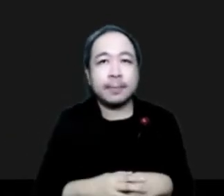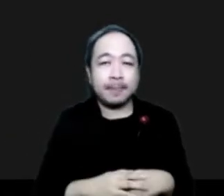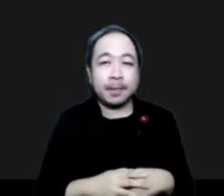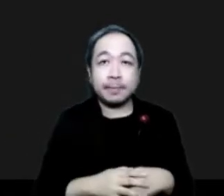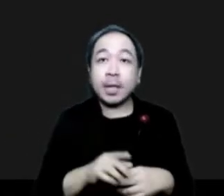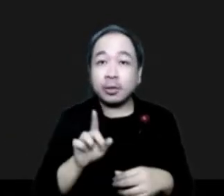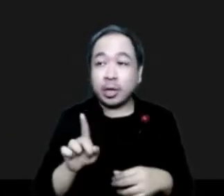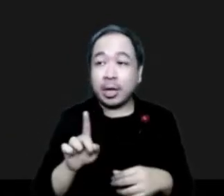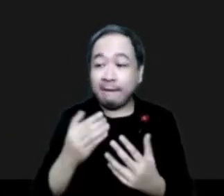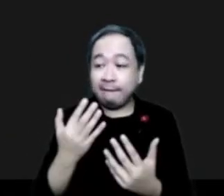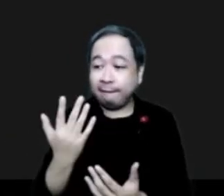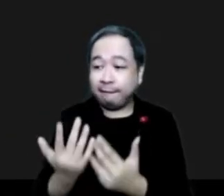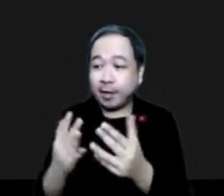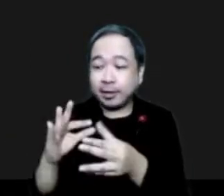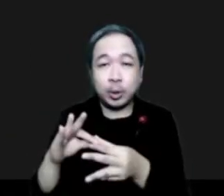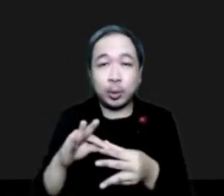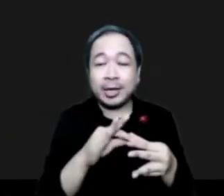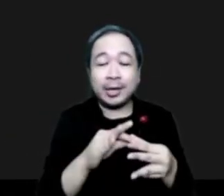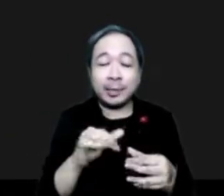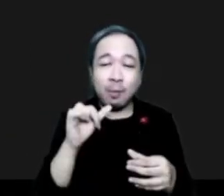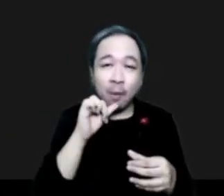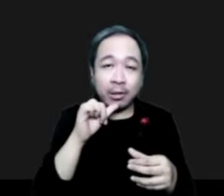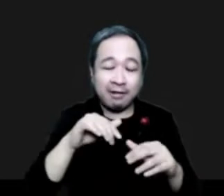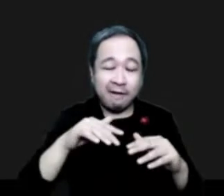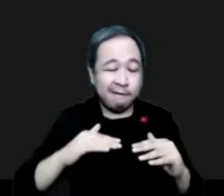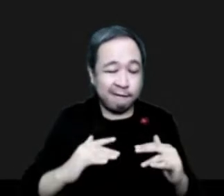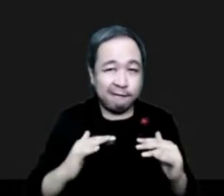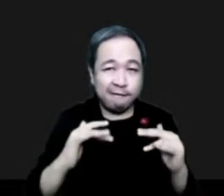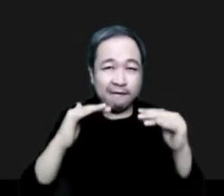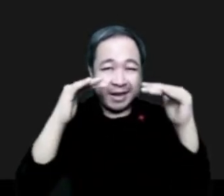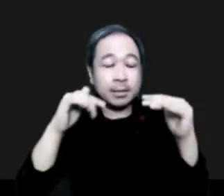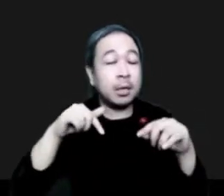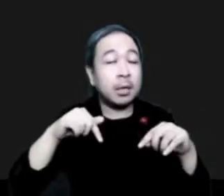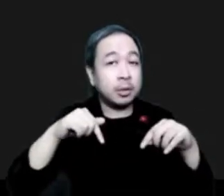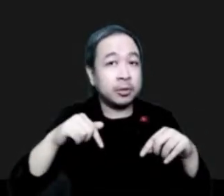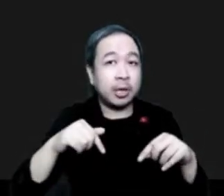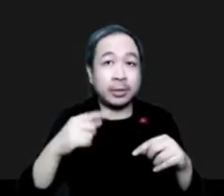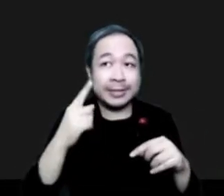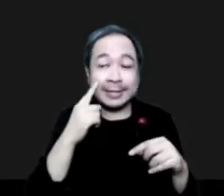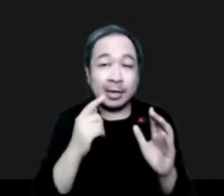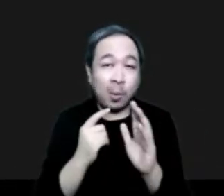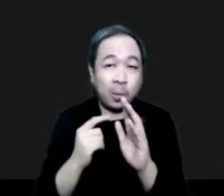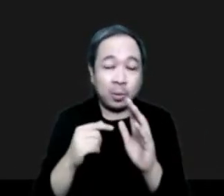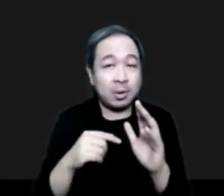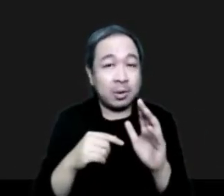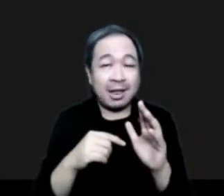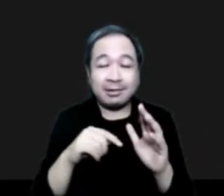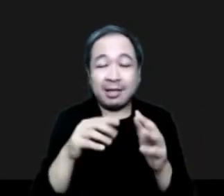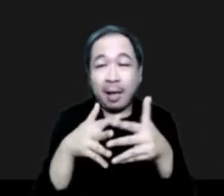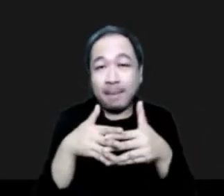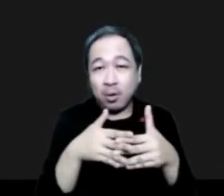We're facing that right now with all the wet weather moving in across the West Coast here. We do work directly